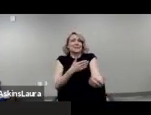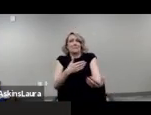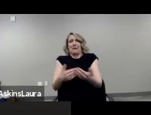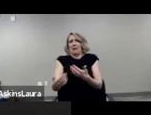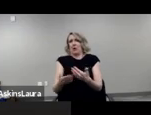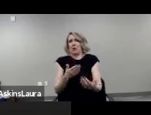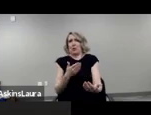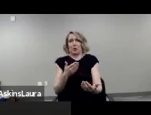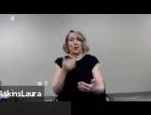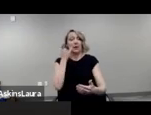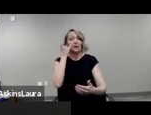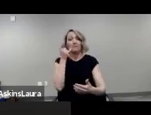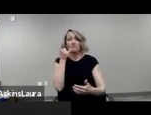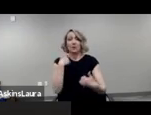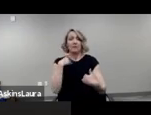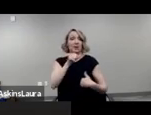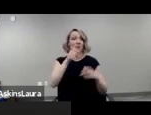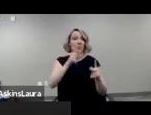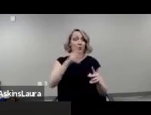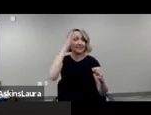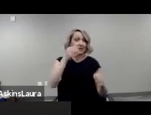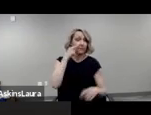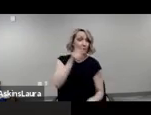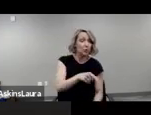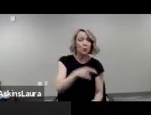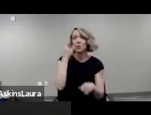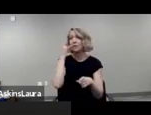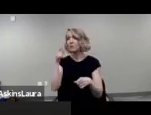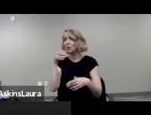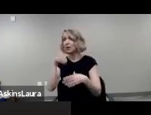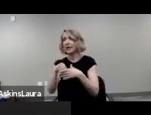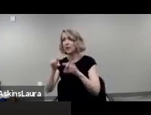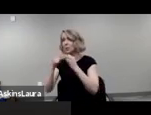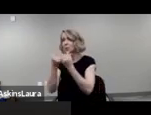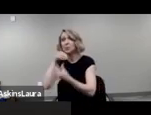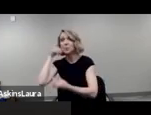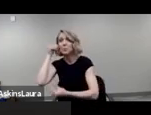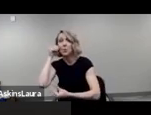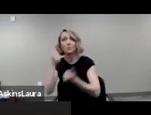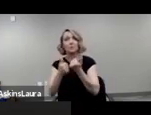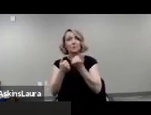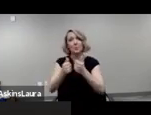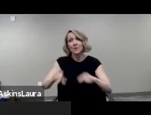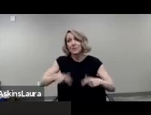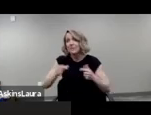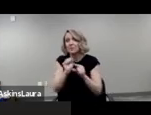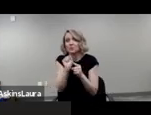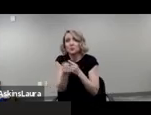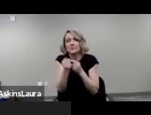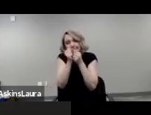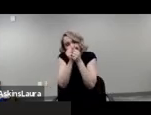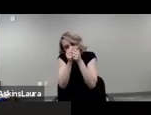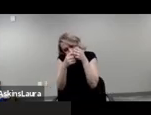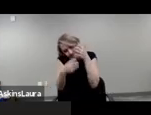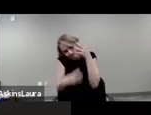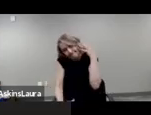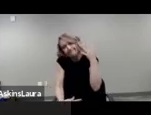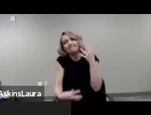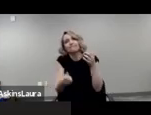under conservatives under the conservatorship in a group home in a supportive living situation regardless